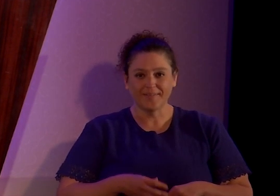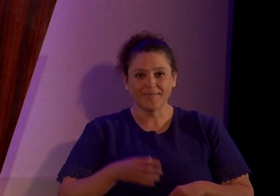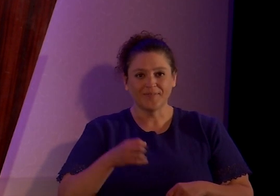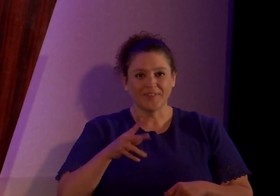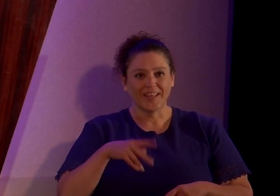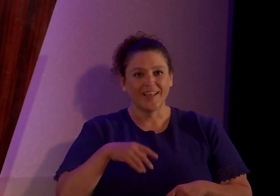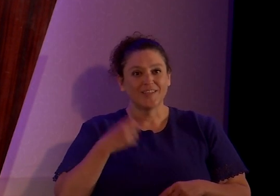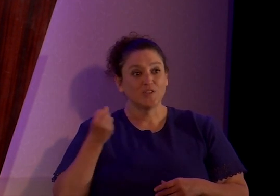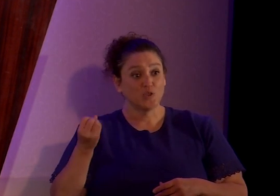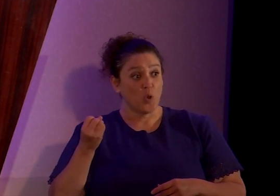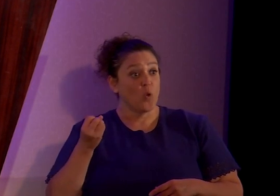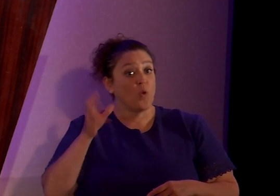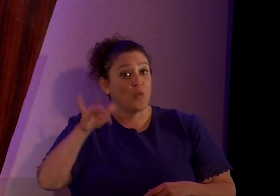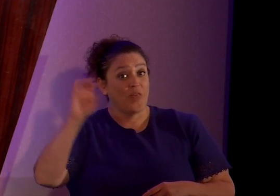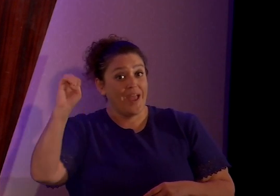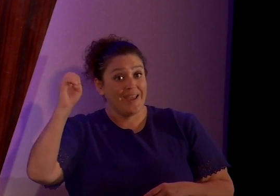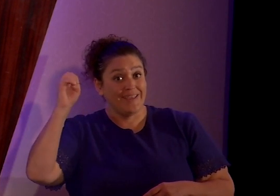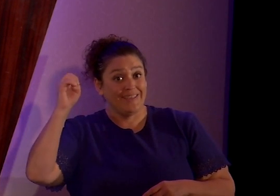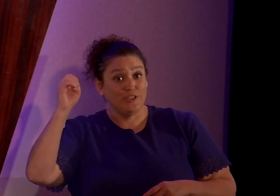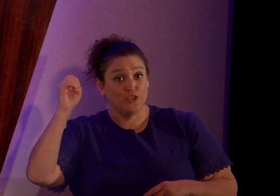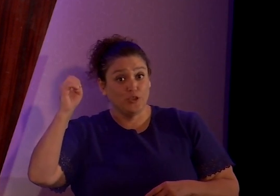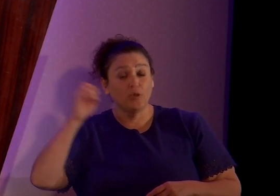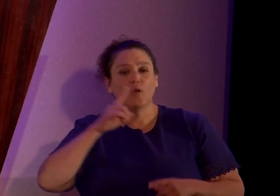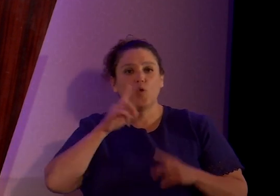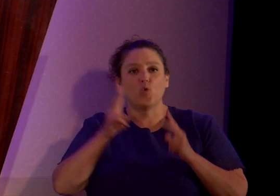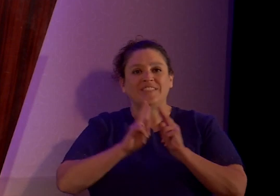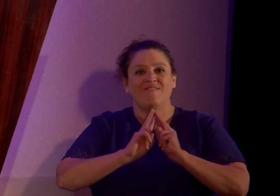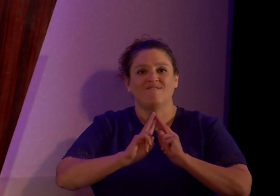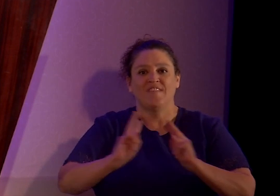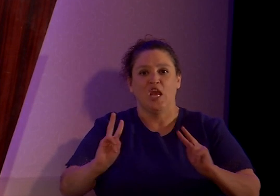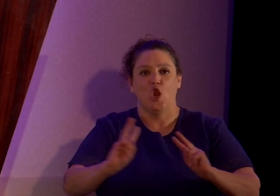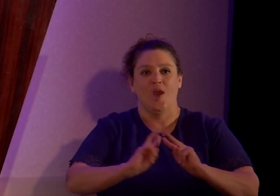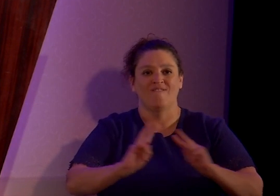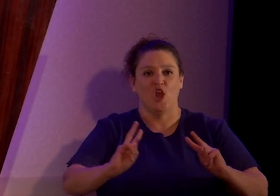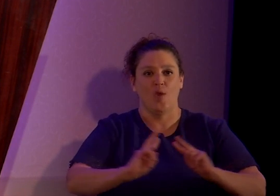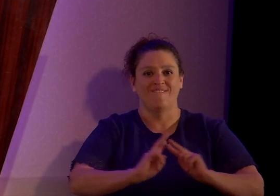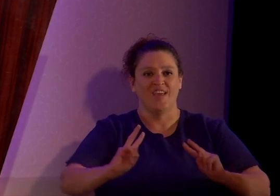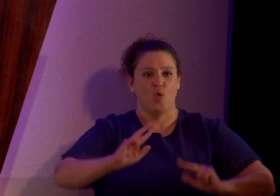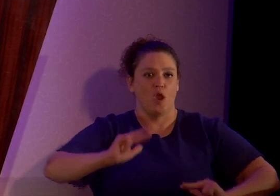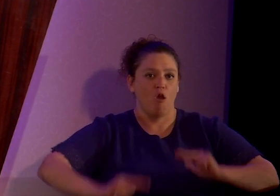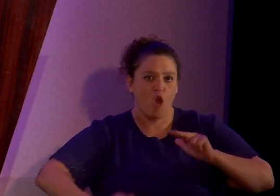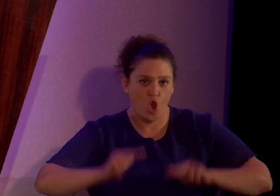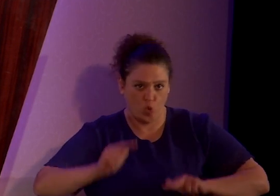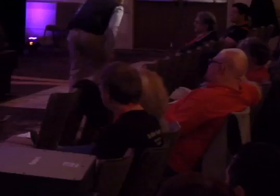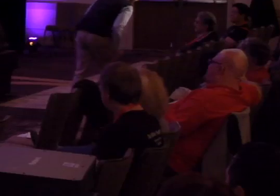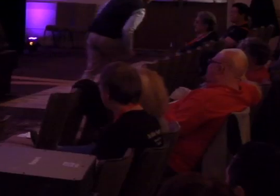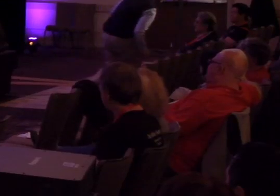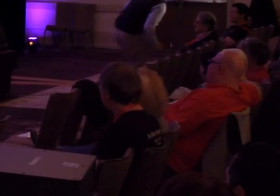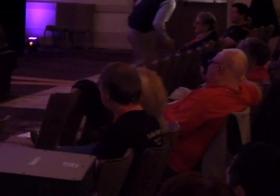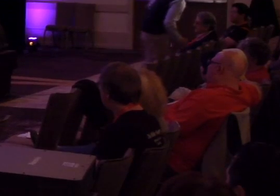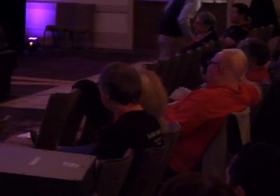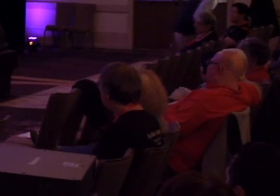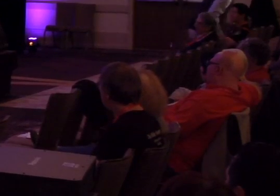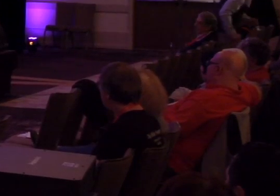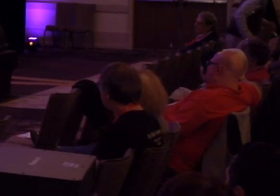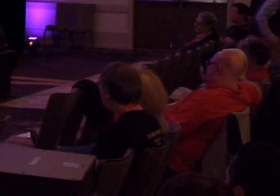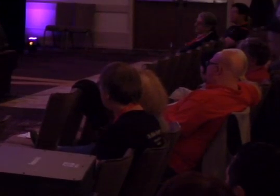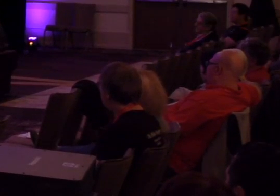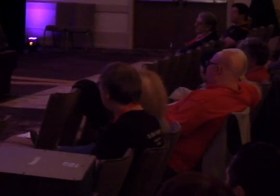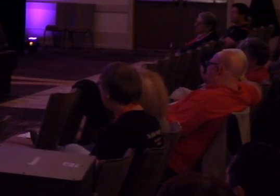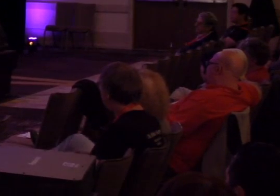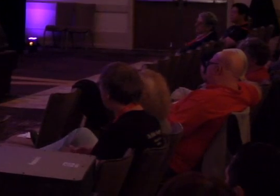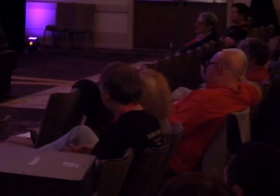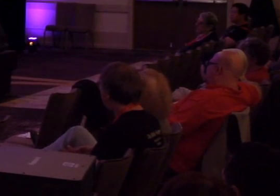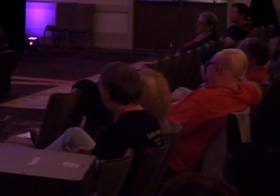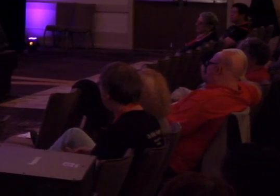so, but yeah, that Easter was very, very, very awkward. And over the months and years after the